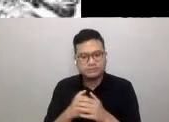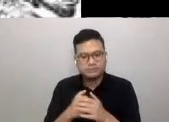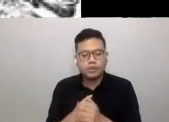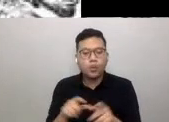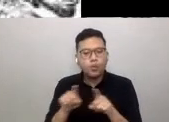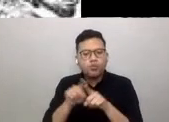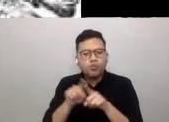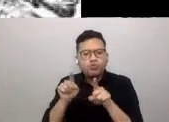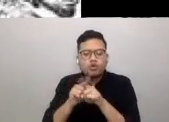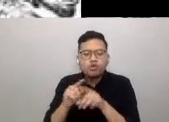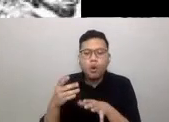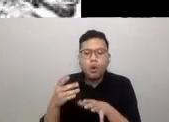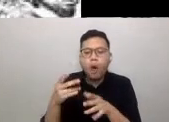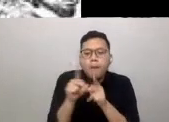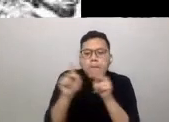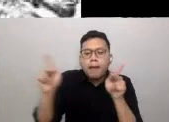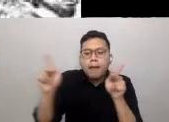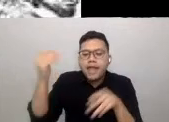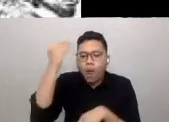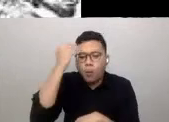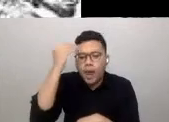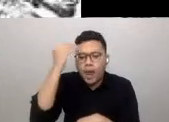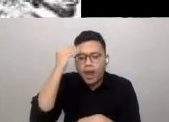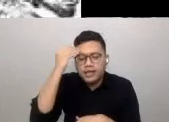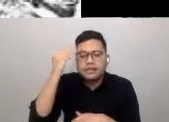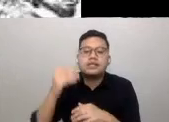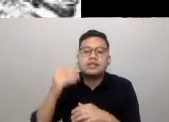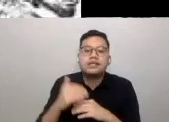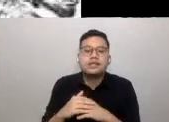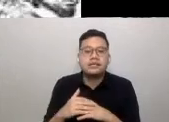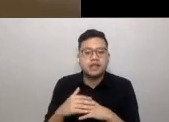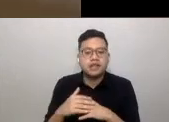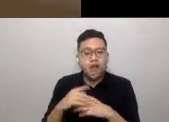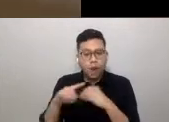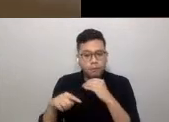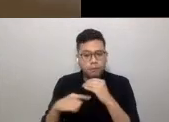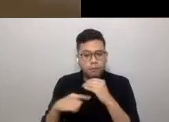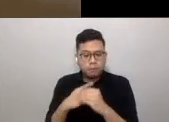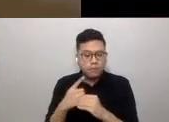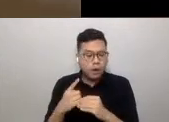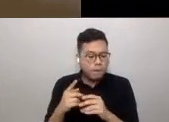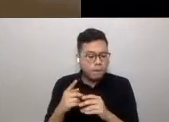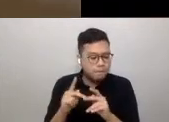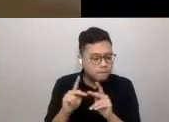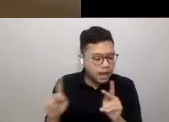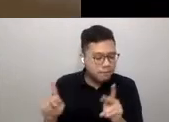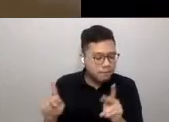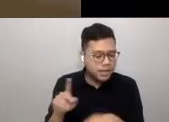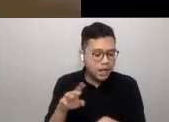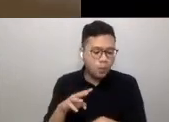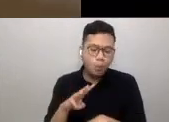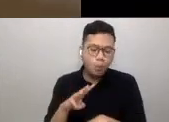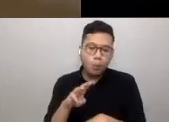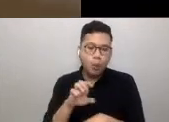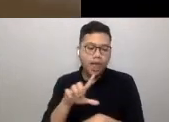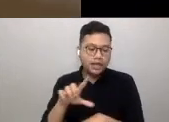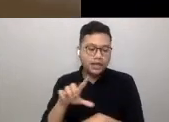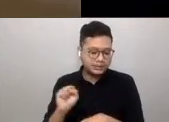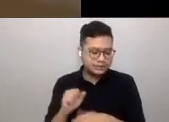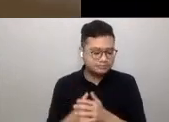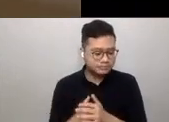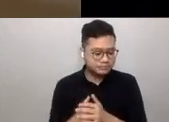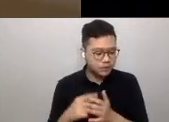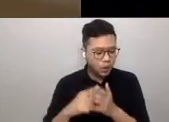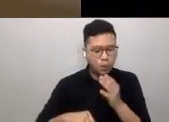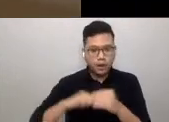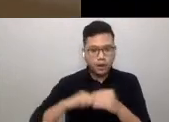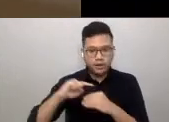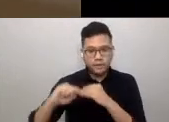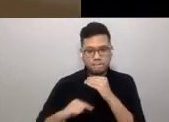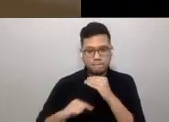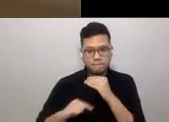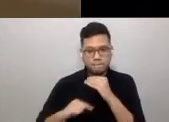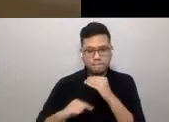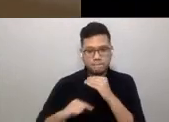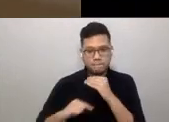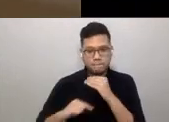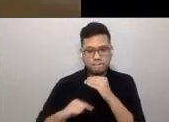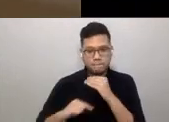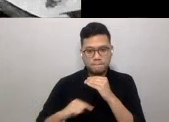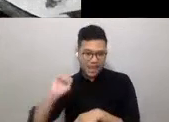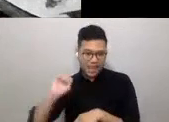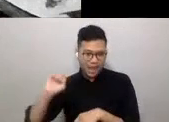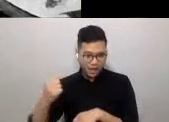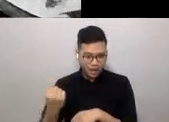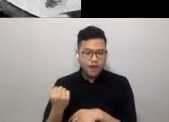campaign relating to the drinking from public wells. What about the 20th century Spanish